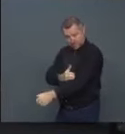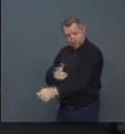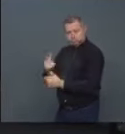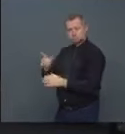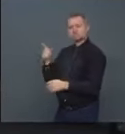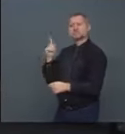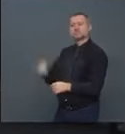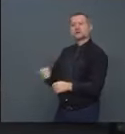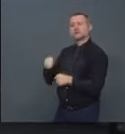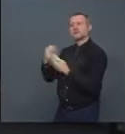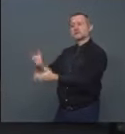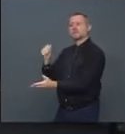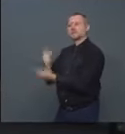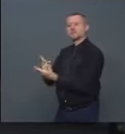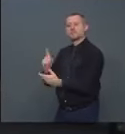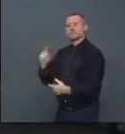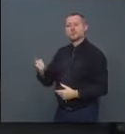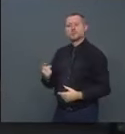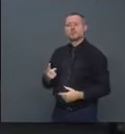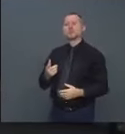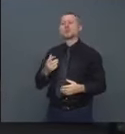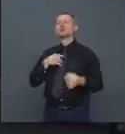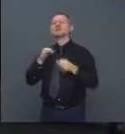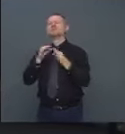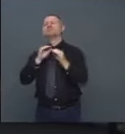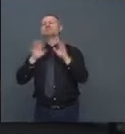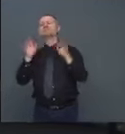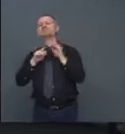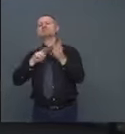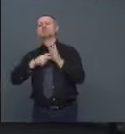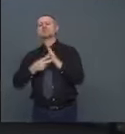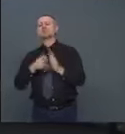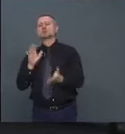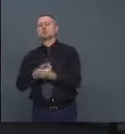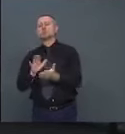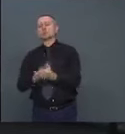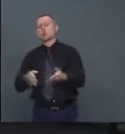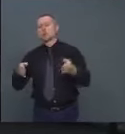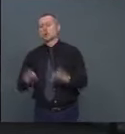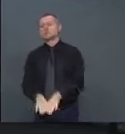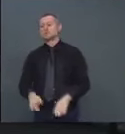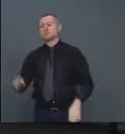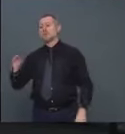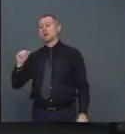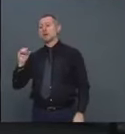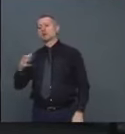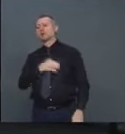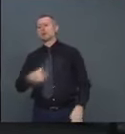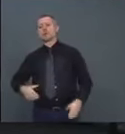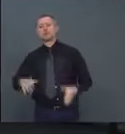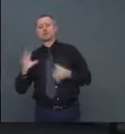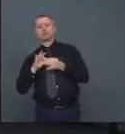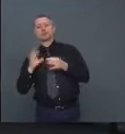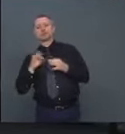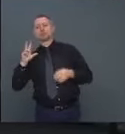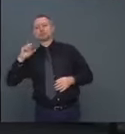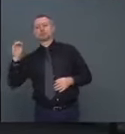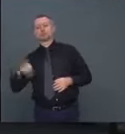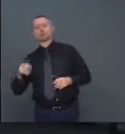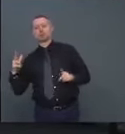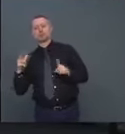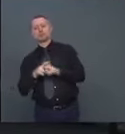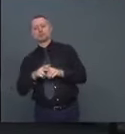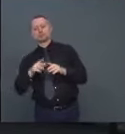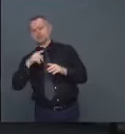could you clarify what you mean by school closings? Um, the mayor is saying three percent, but I think that just applies to public schools. Is the state still